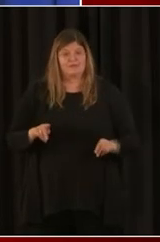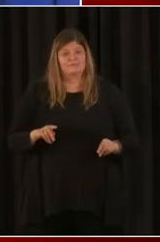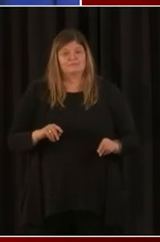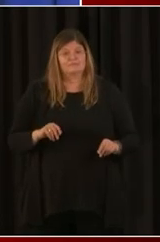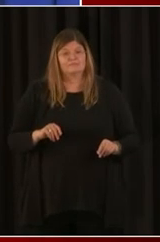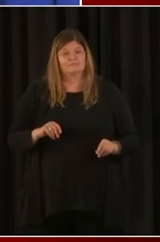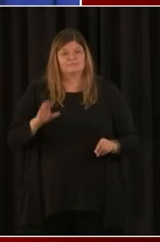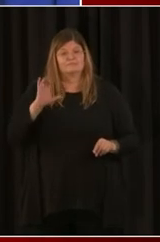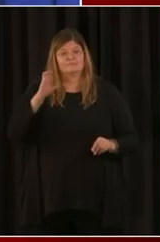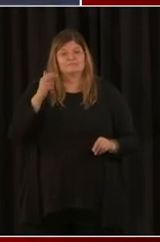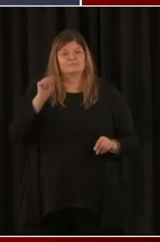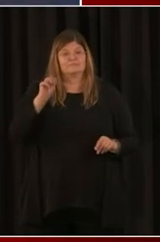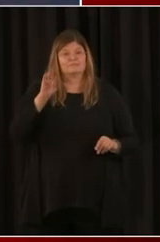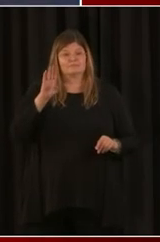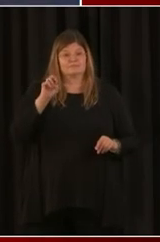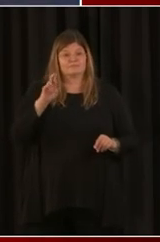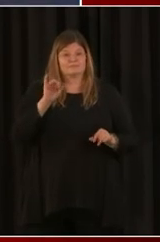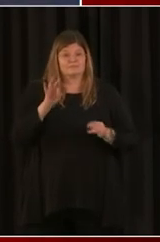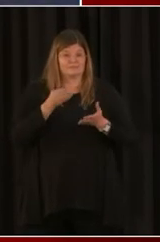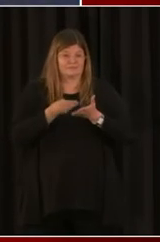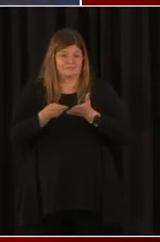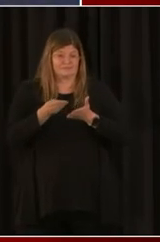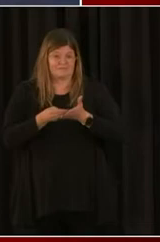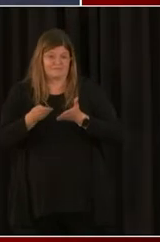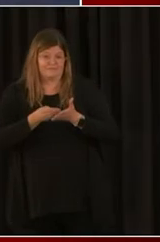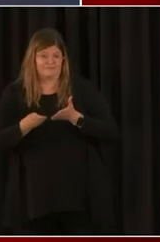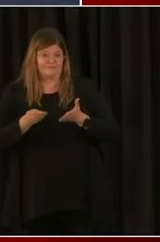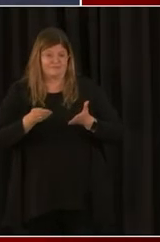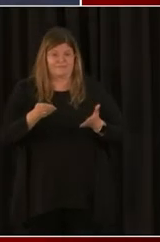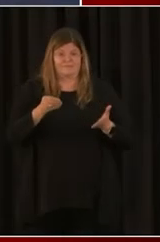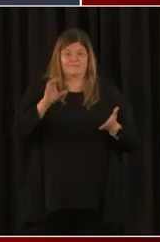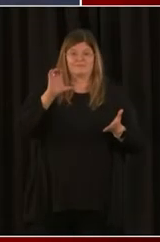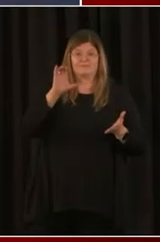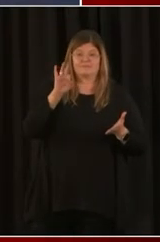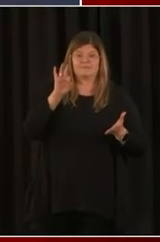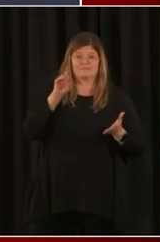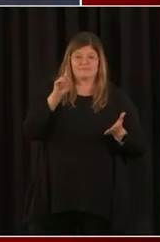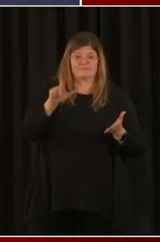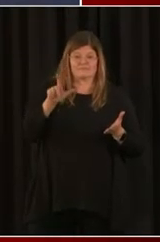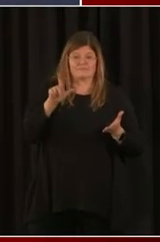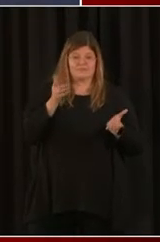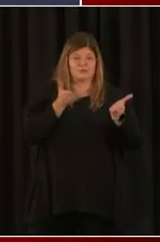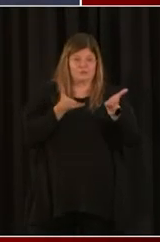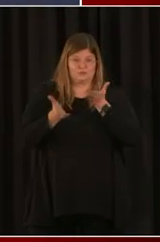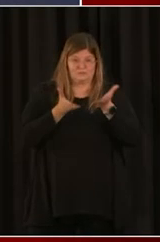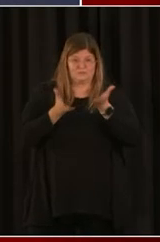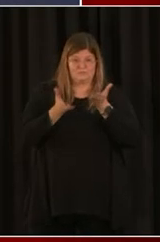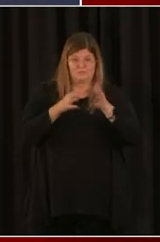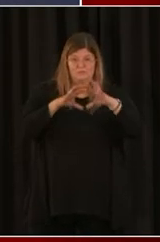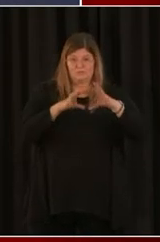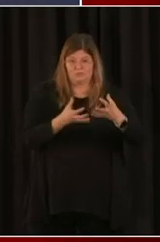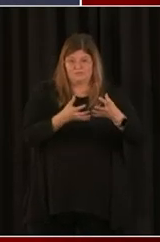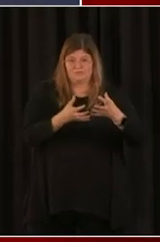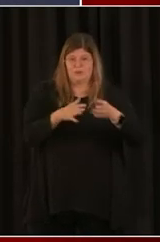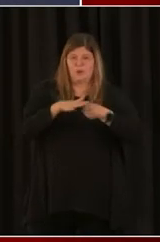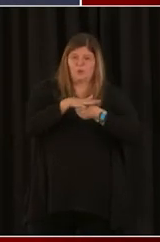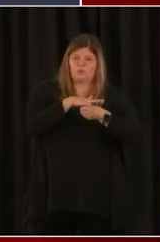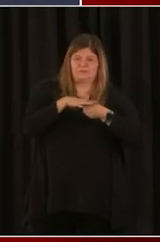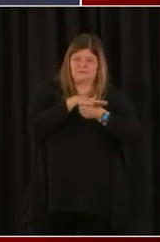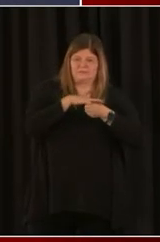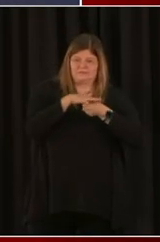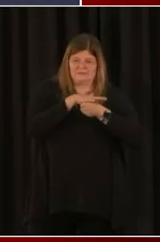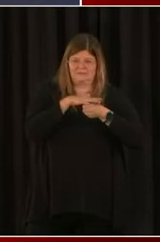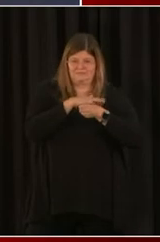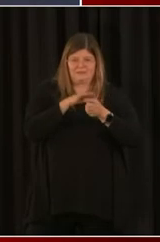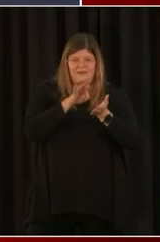the CFO Services Group is a local accounting firm. And they are a good,